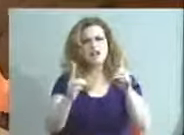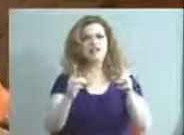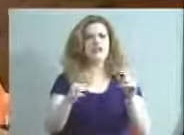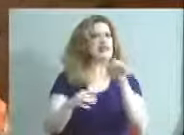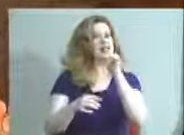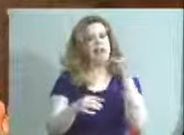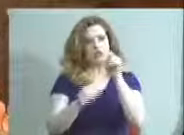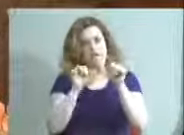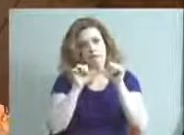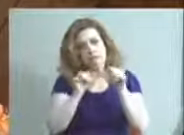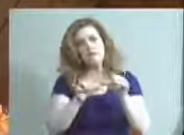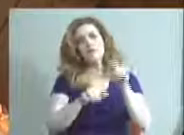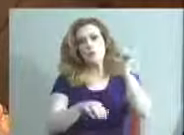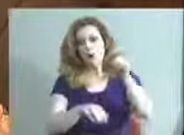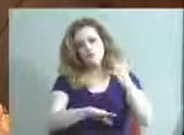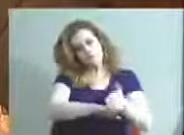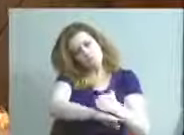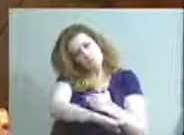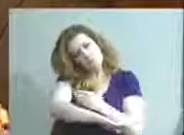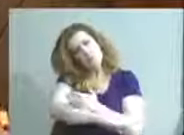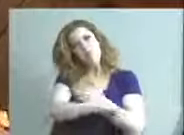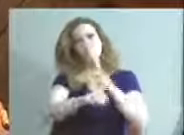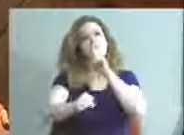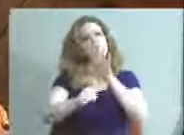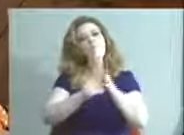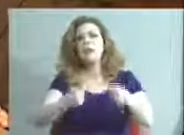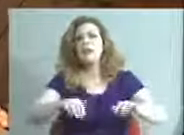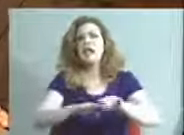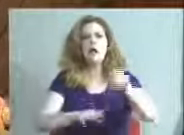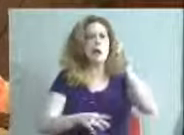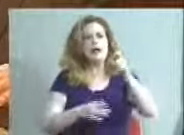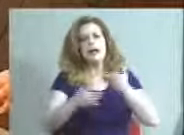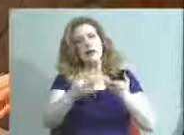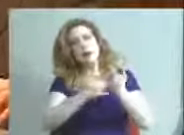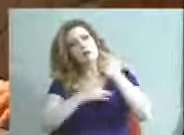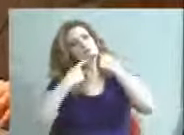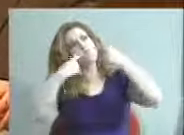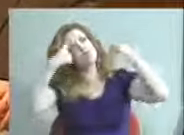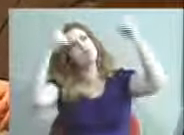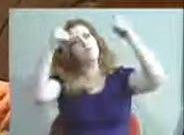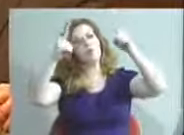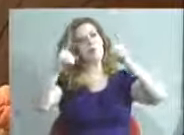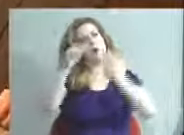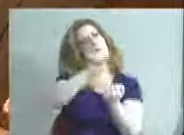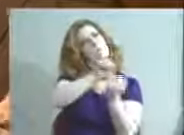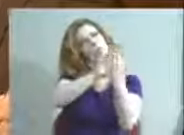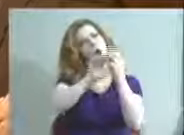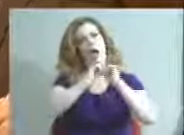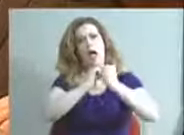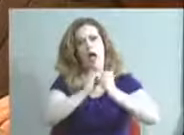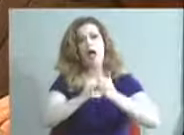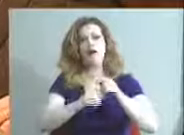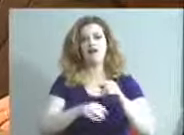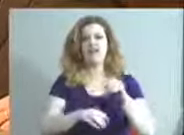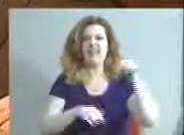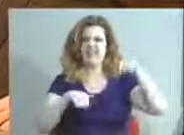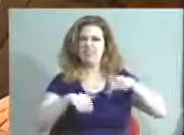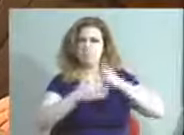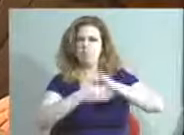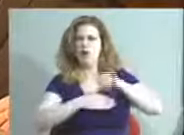continuously improve our way to the promised land. We need some breakthrough approaches, and the Compassionate School project is one of those.